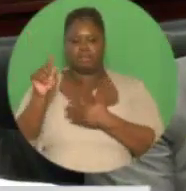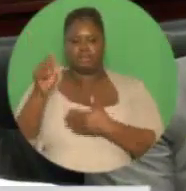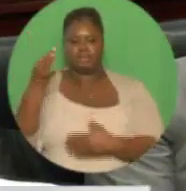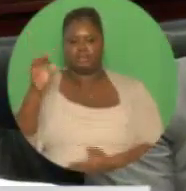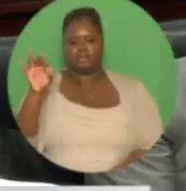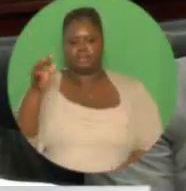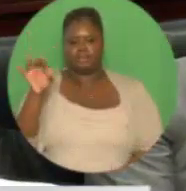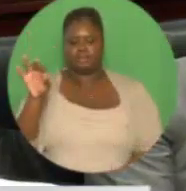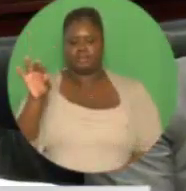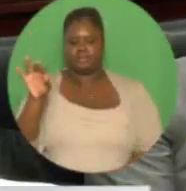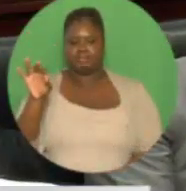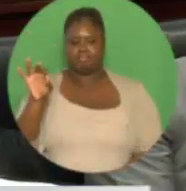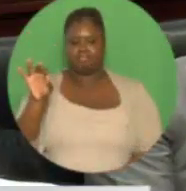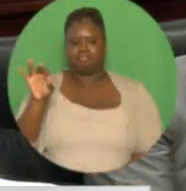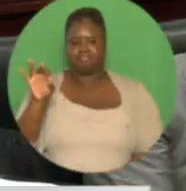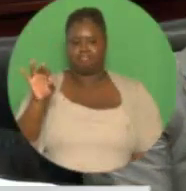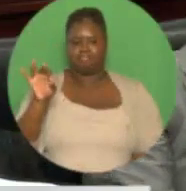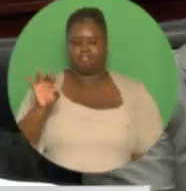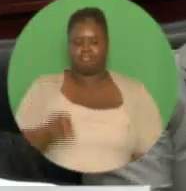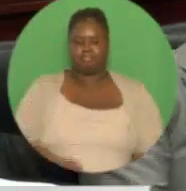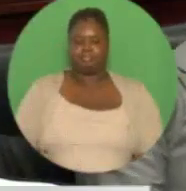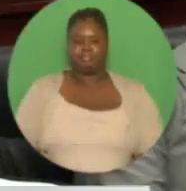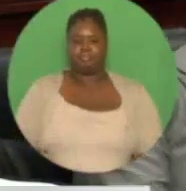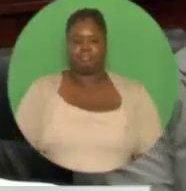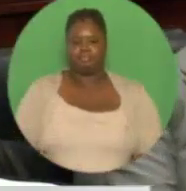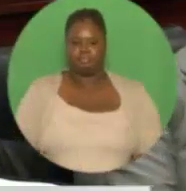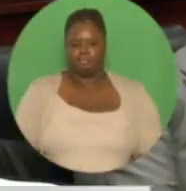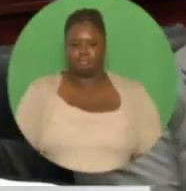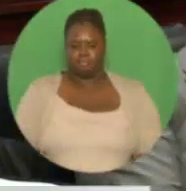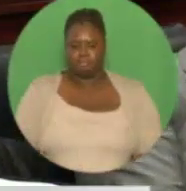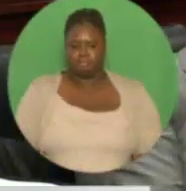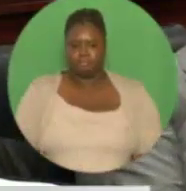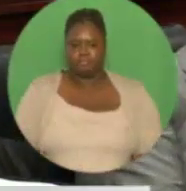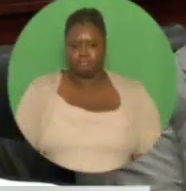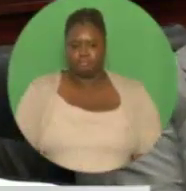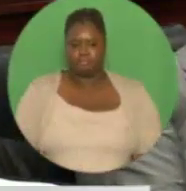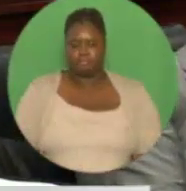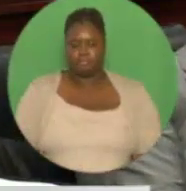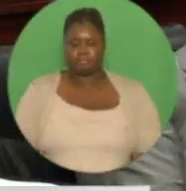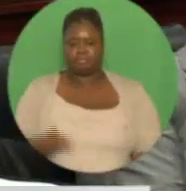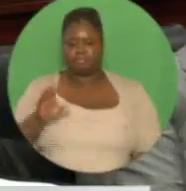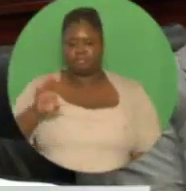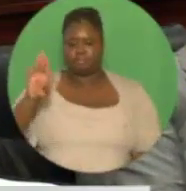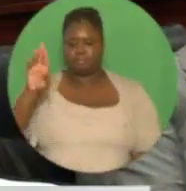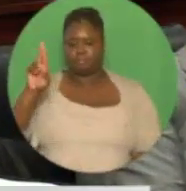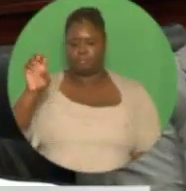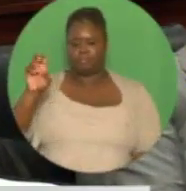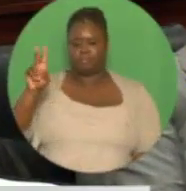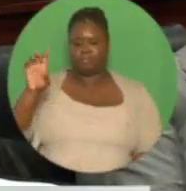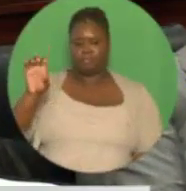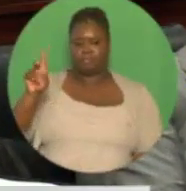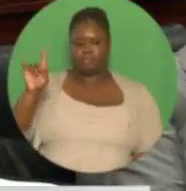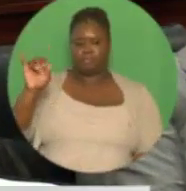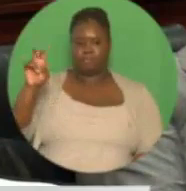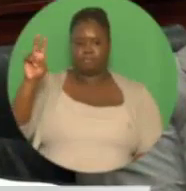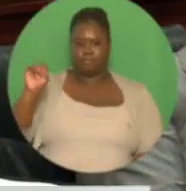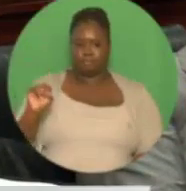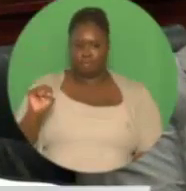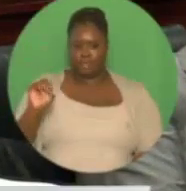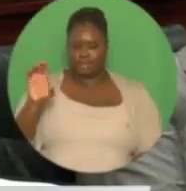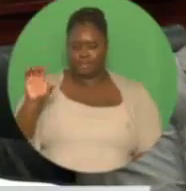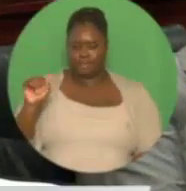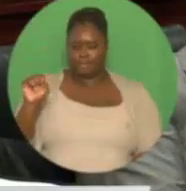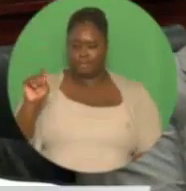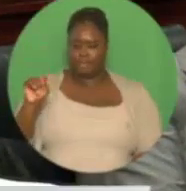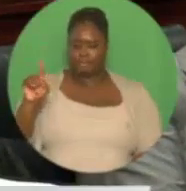recent sod turning for the next generation hatchery at Brecken Castle Coover is a public-private partnership, driven under